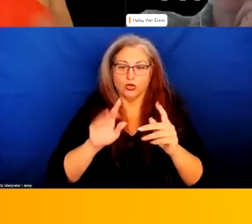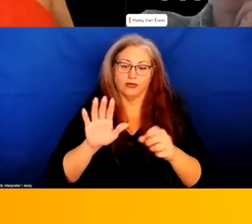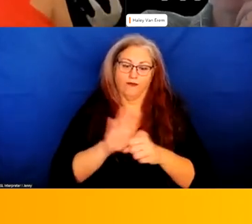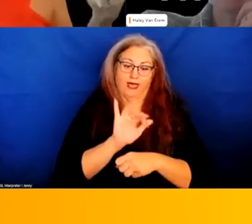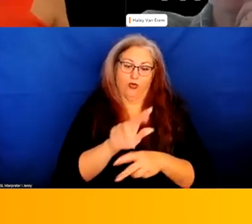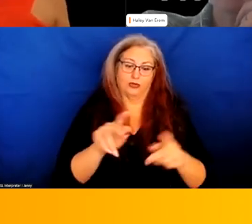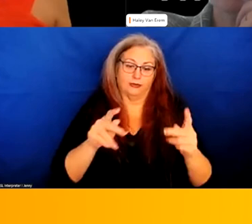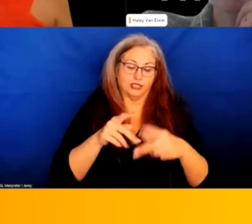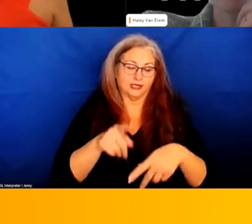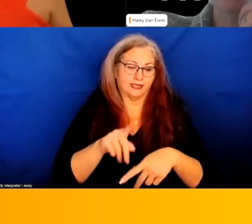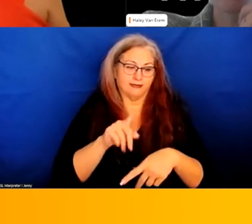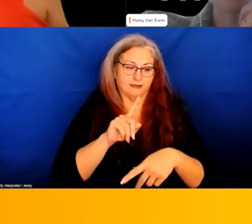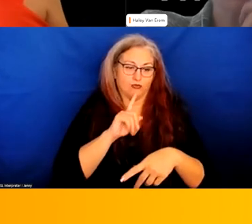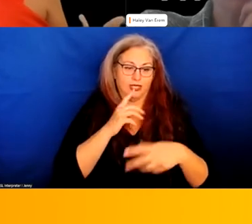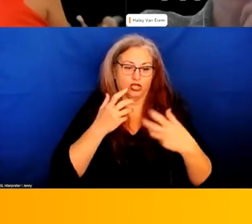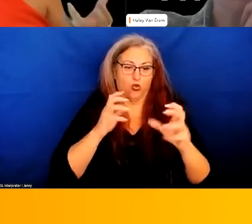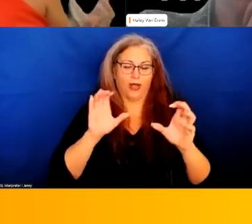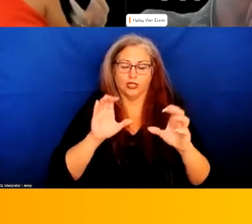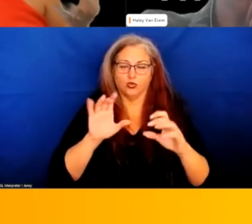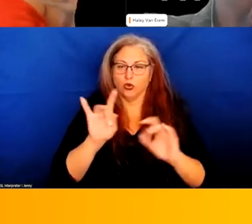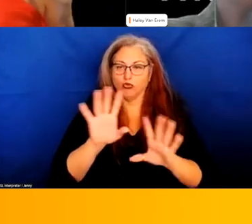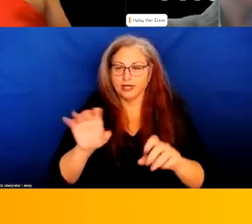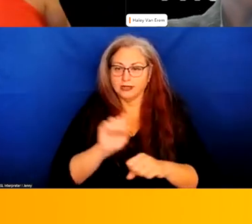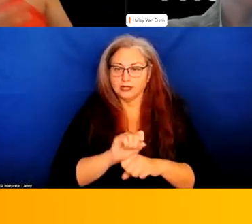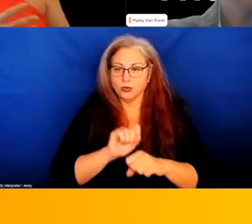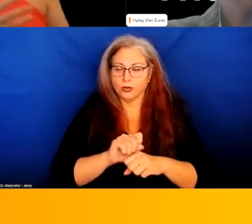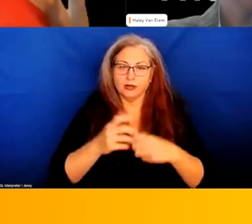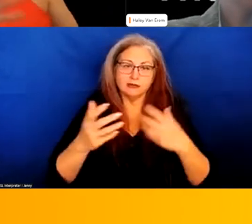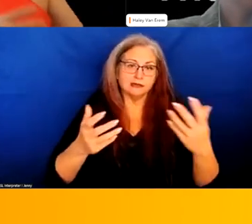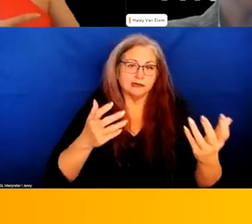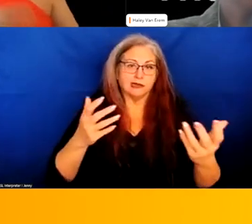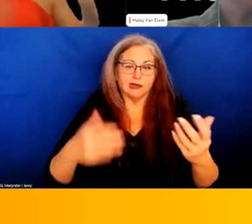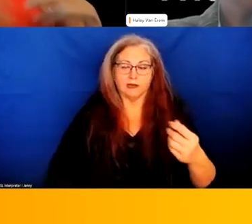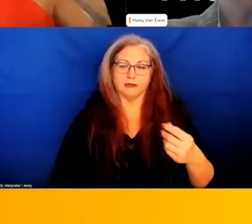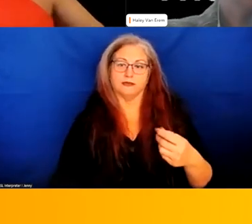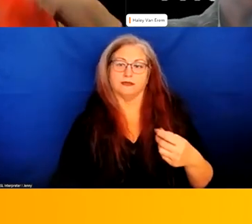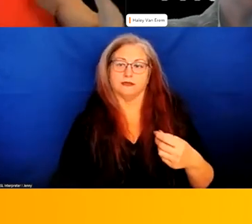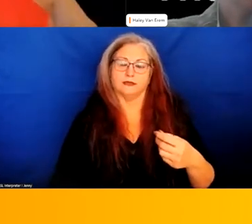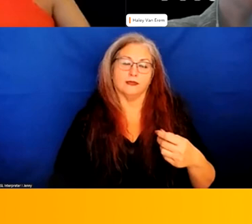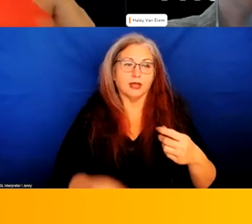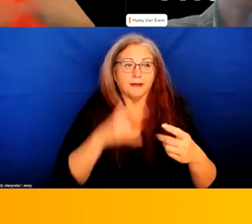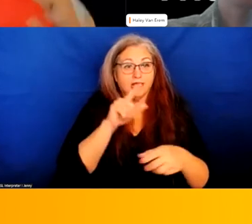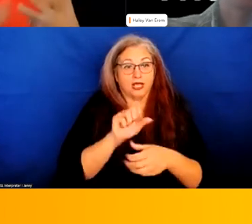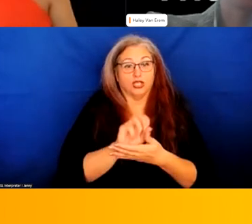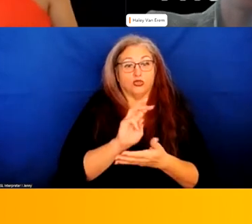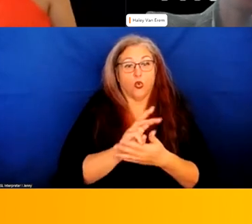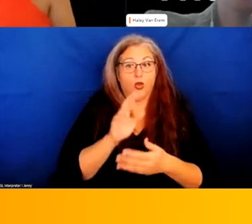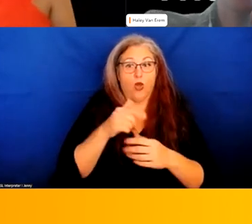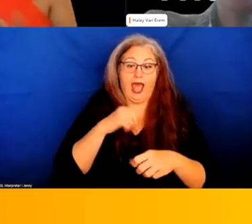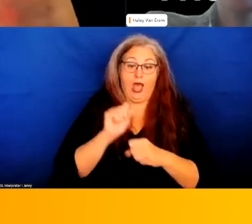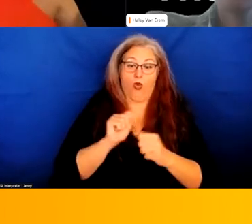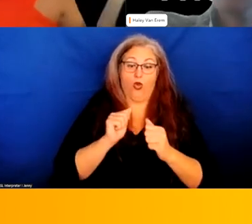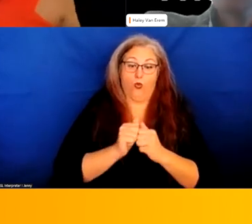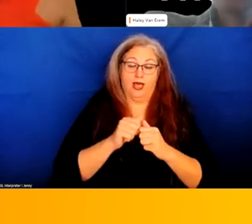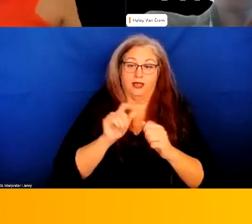don't necessarily want to do crisis work and so you know they're they're not saying because the social workers that i work with who do